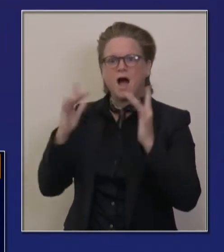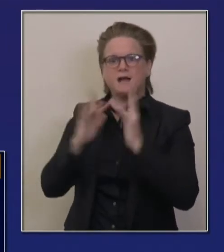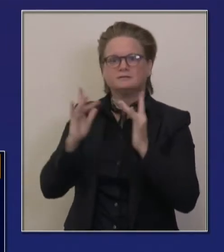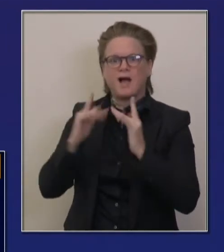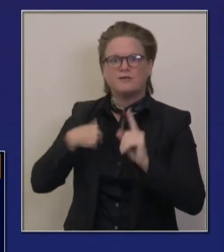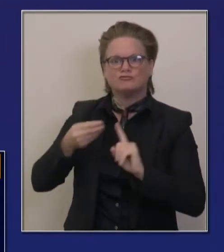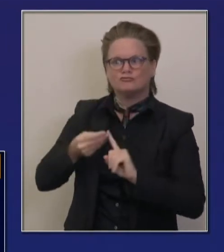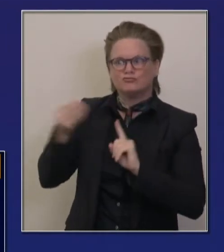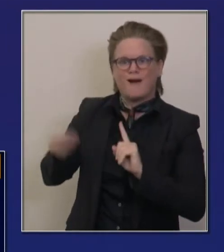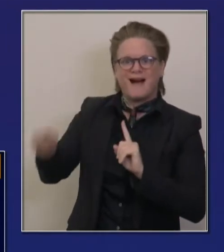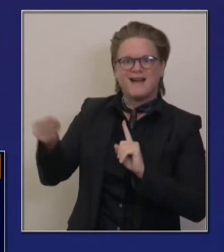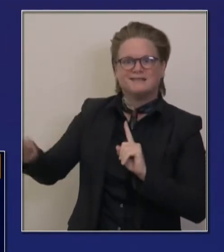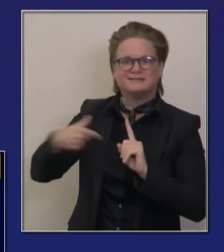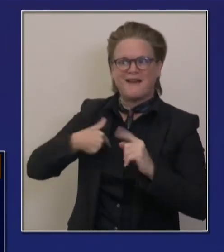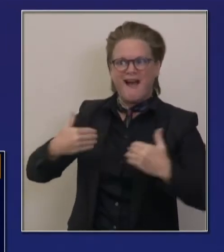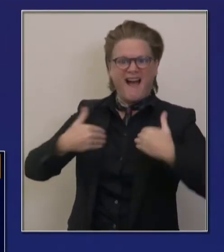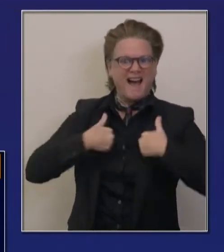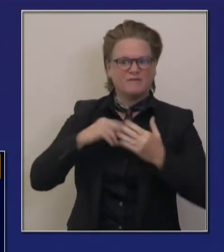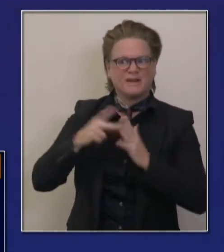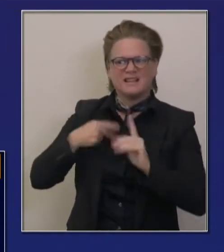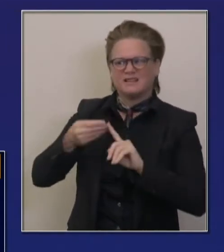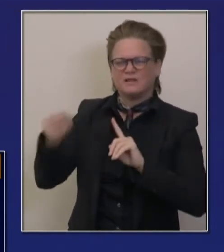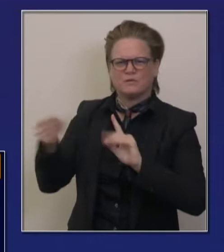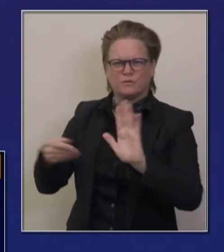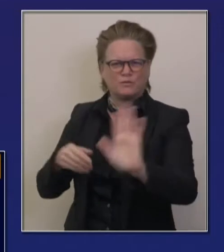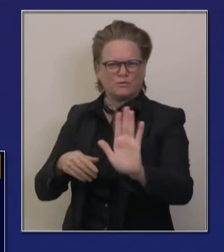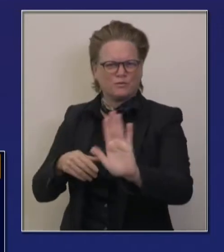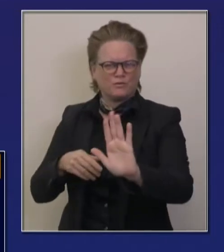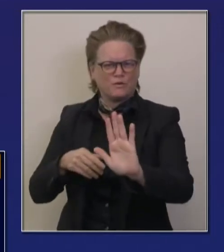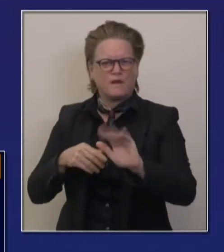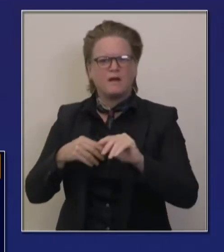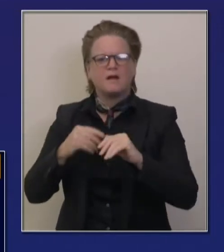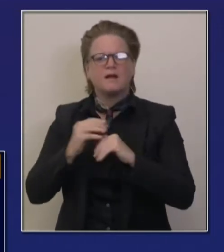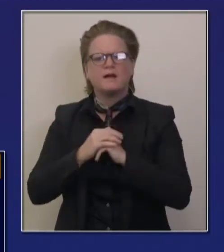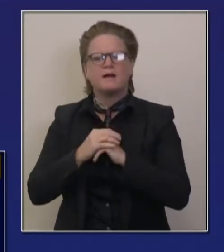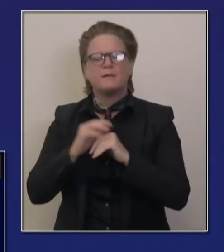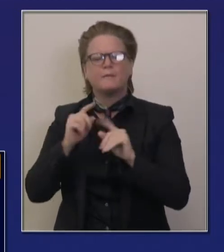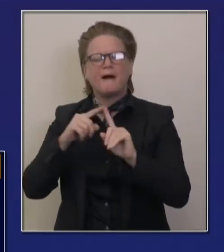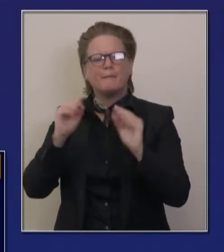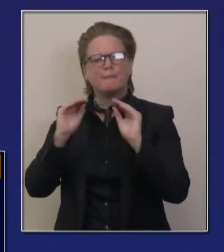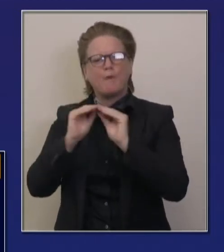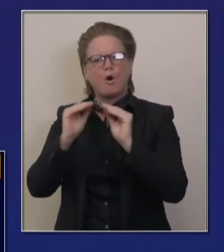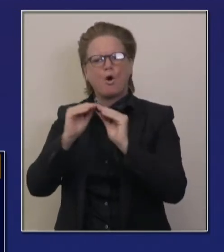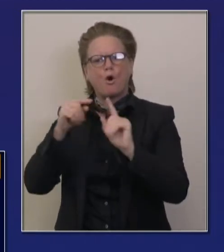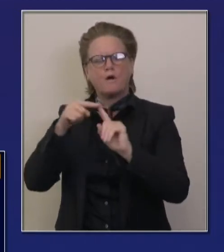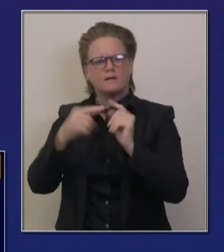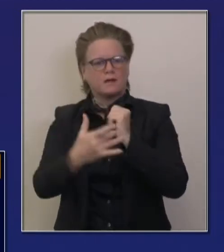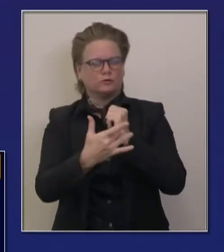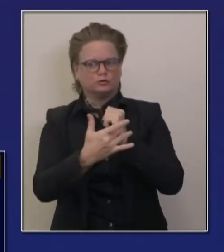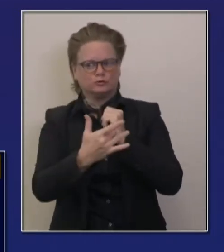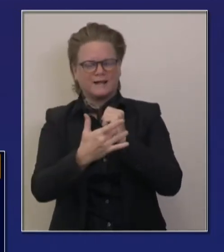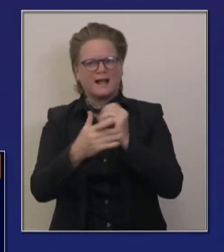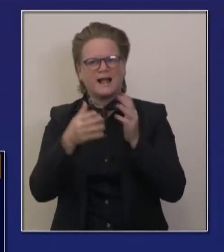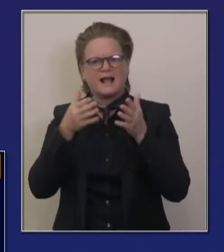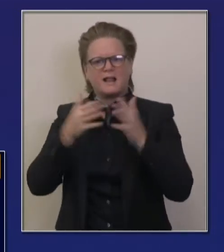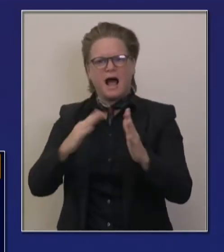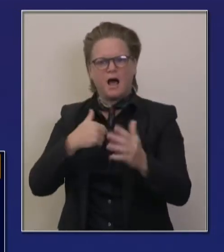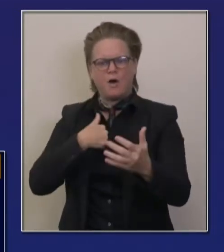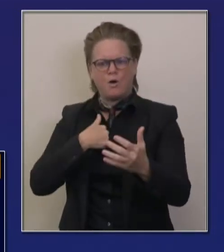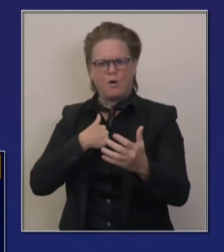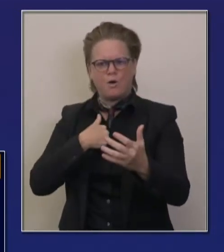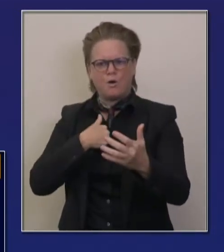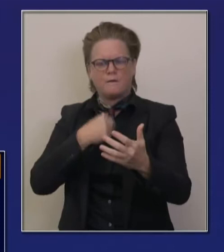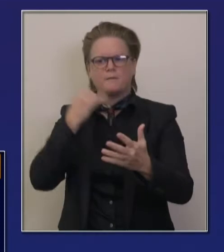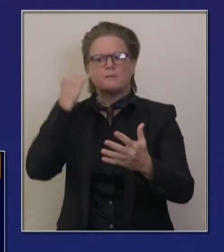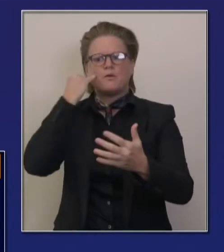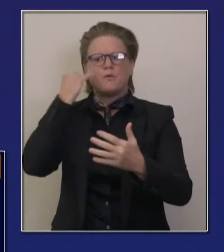to participate in leveraging this technology to allow people that you have been in contact with or have